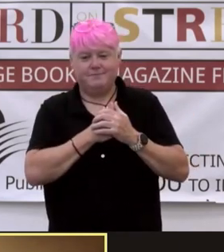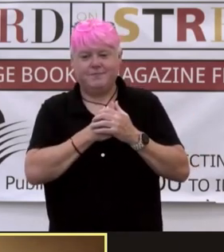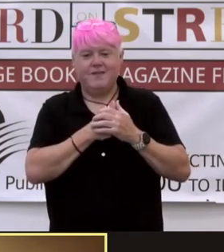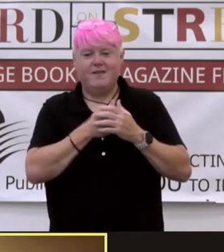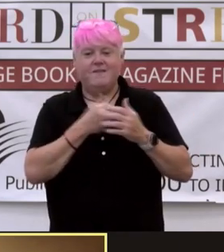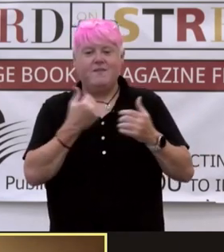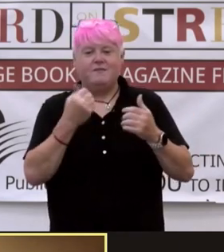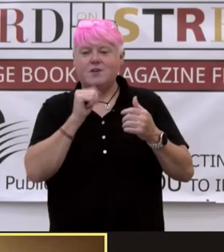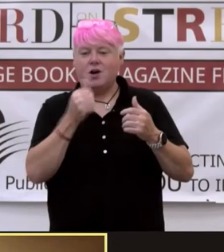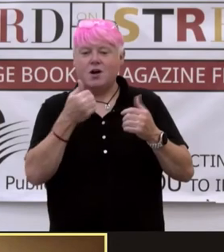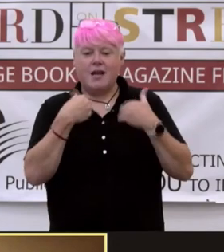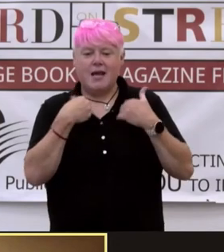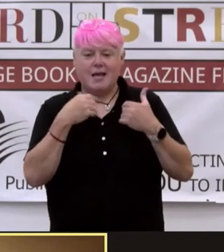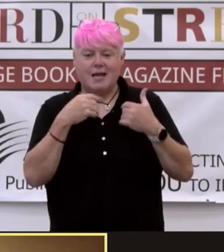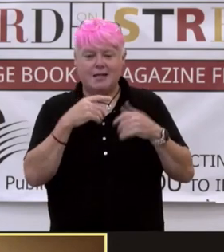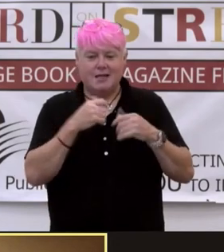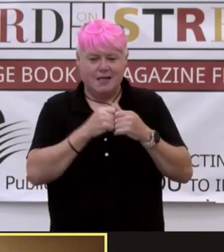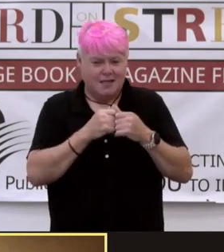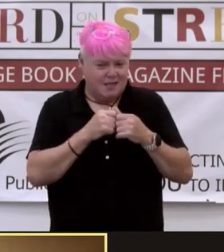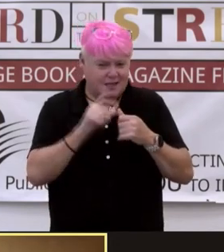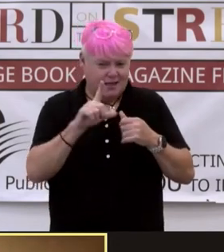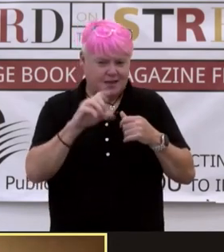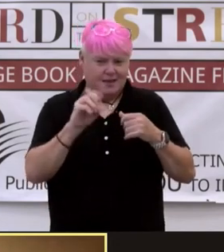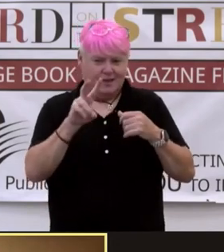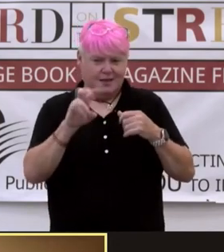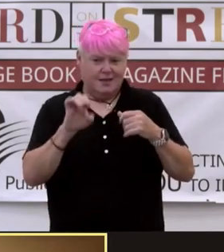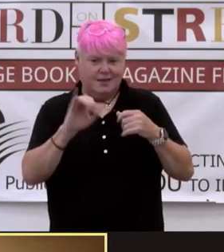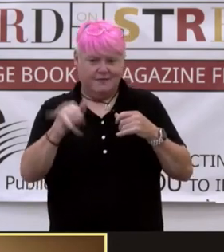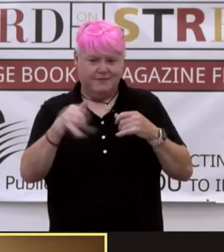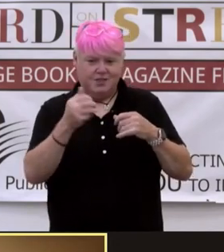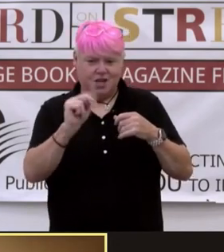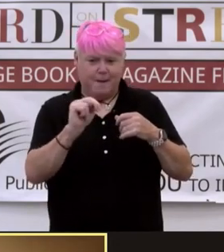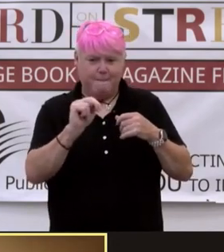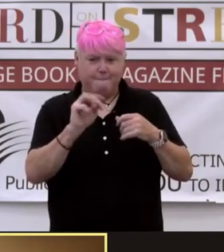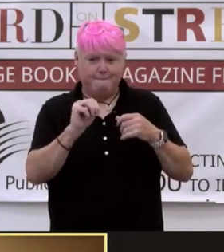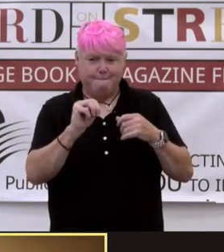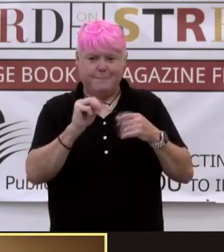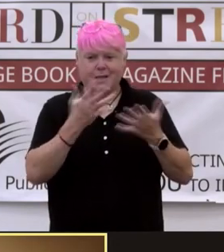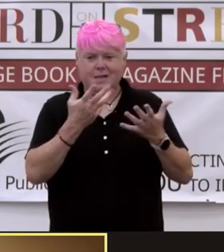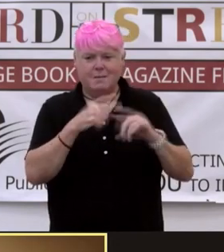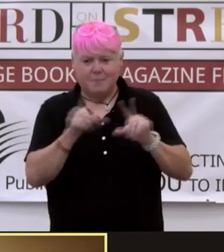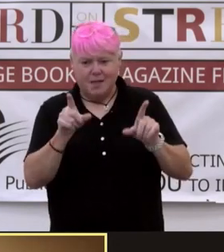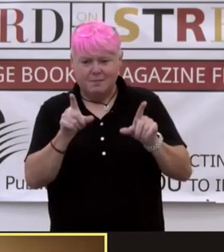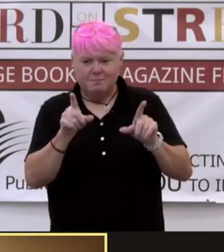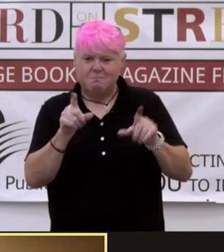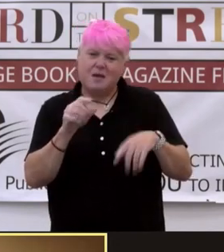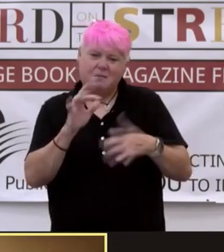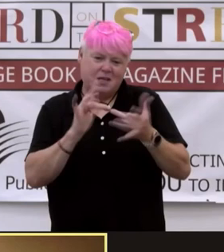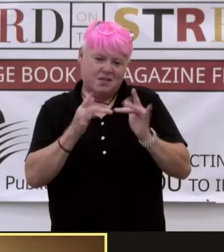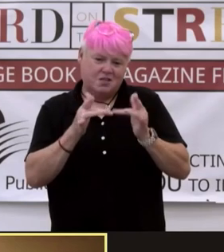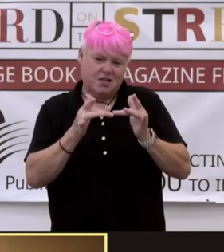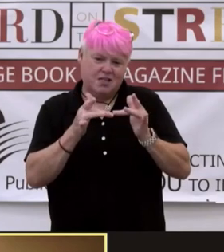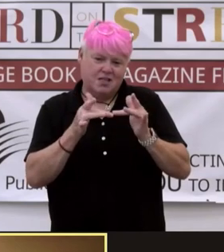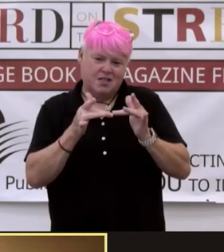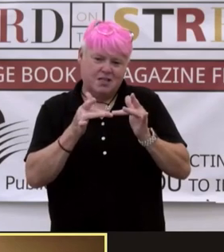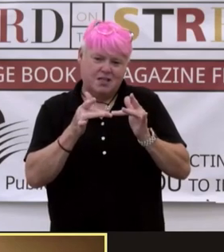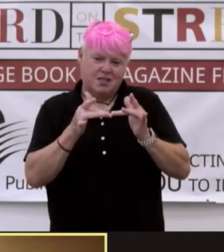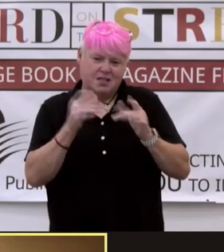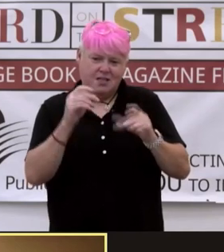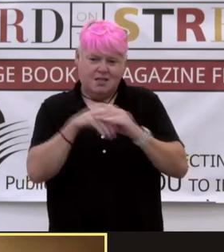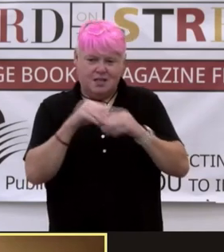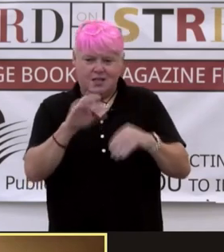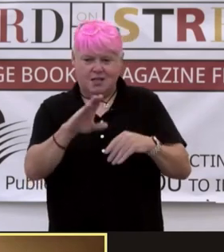haven't, you need to go find it. And you know, I'm not sure you can find it now, but I'm sure online stores sell it. Oh no, actually it will be in your supermarket.